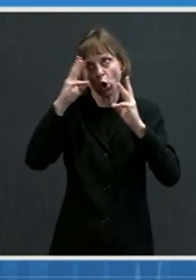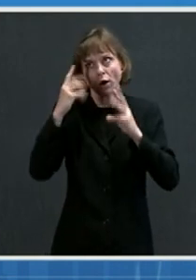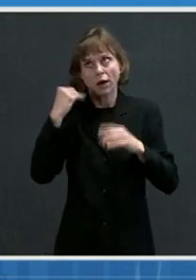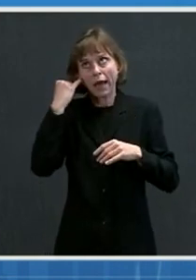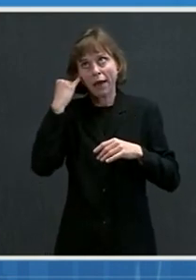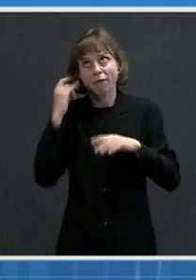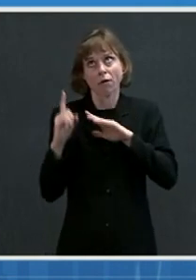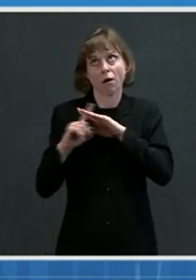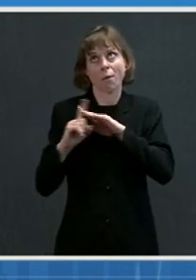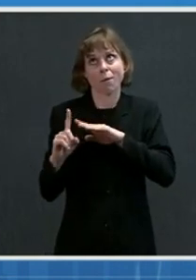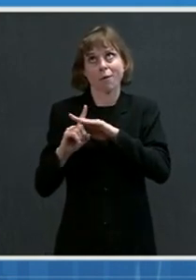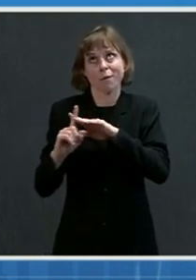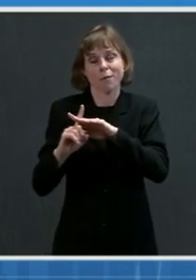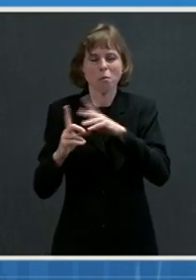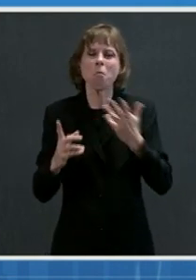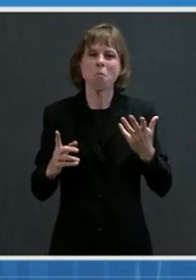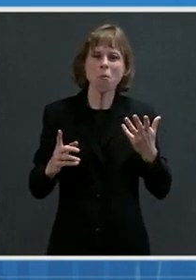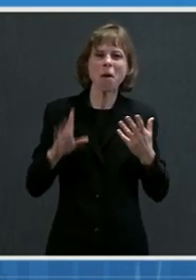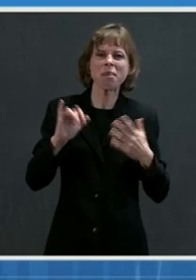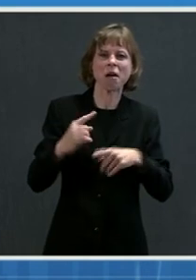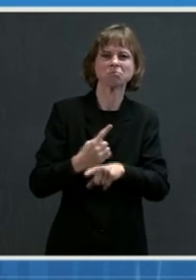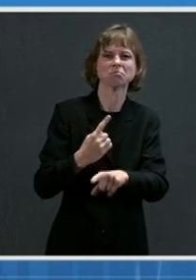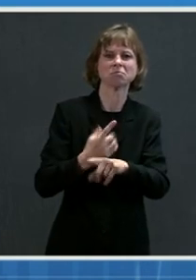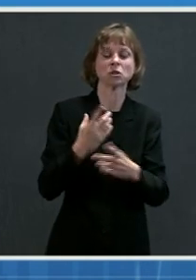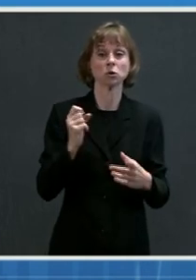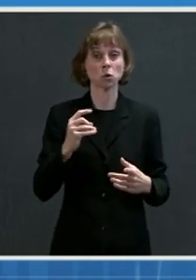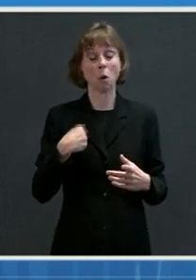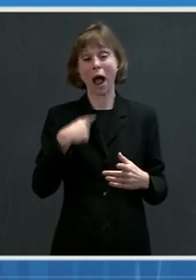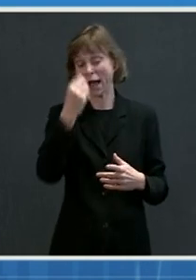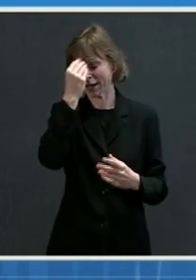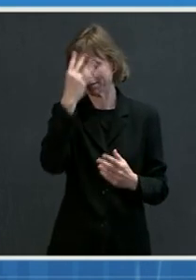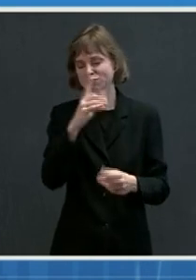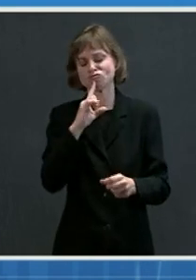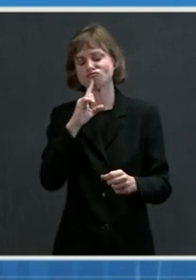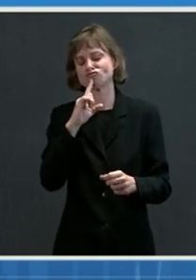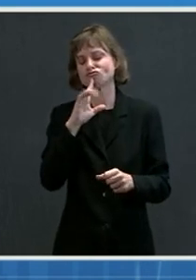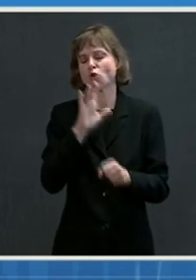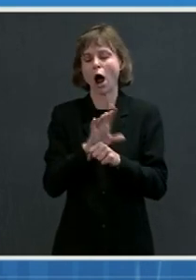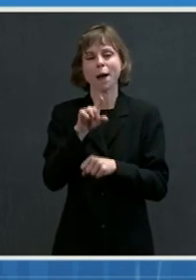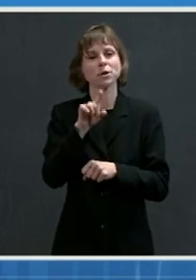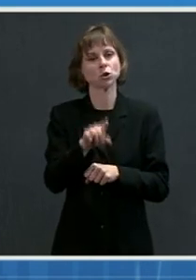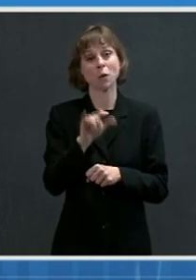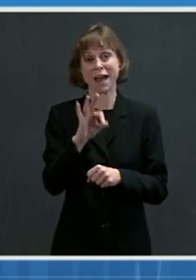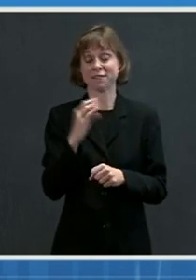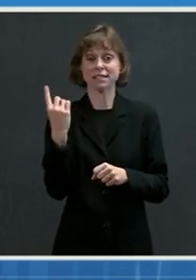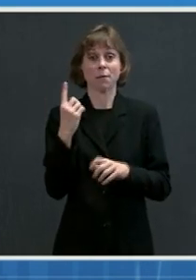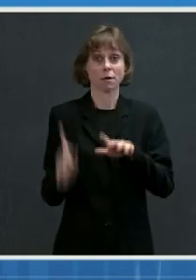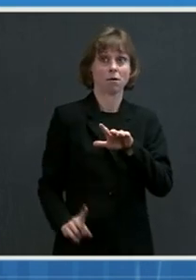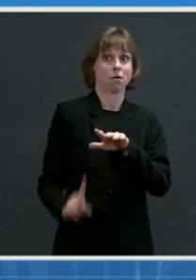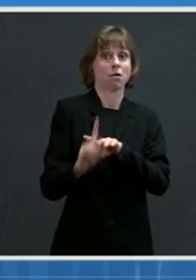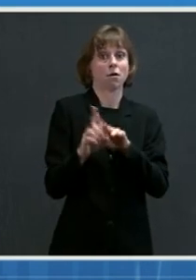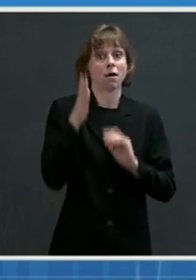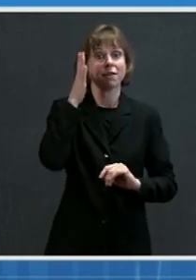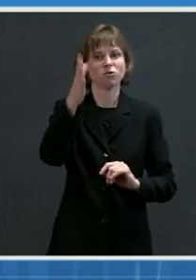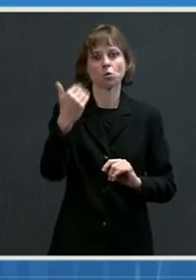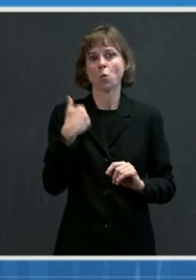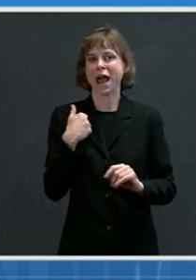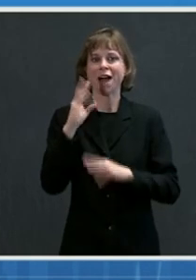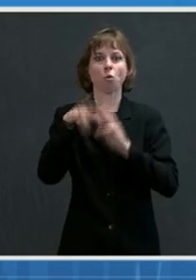I can assure you we have world experts from manufacturing, from the Department of Defense,